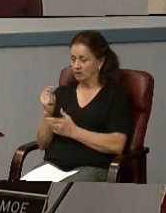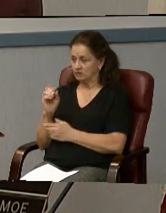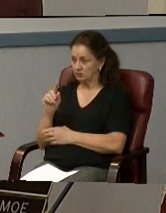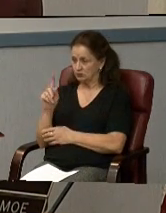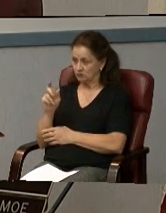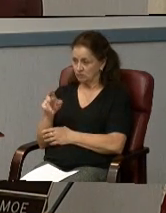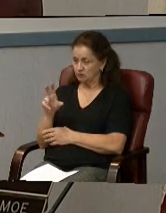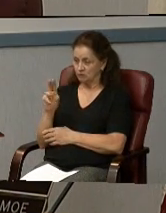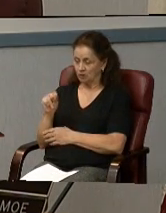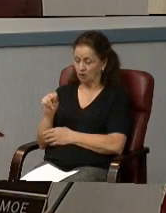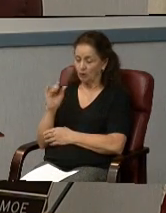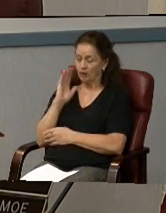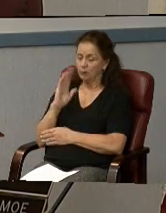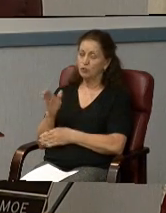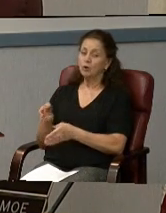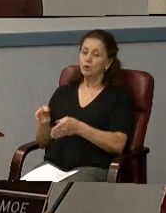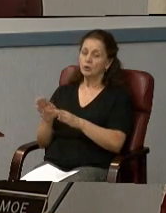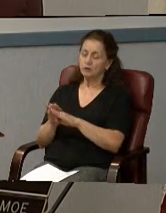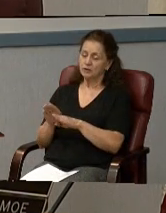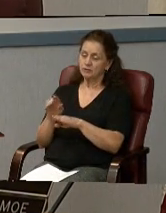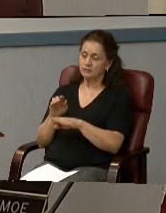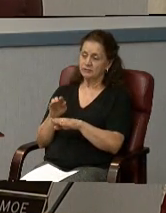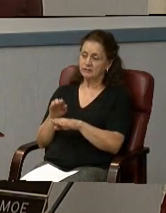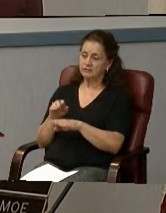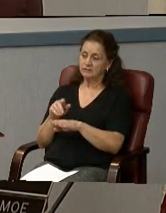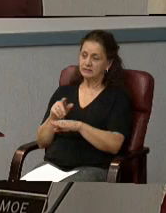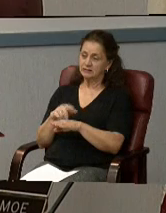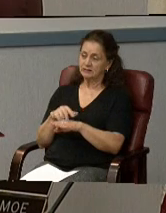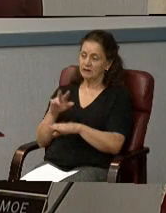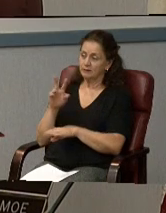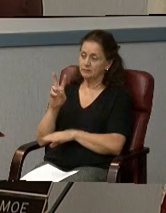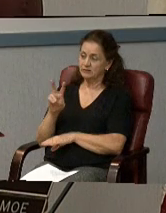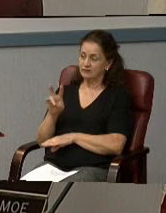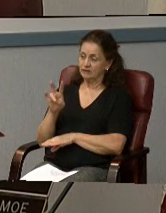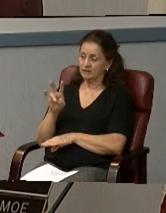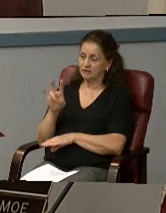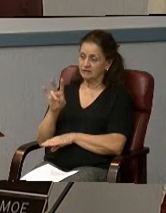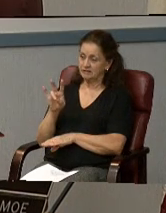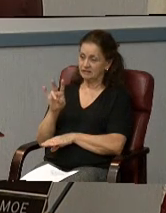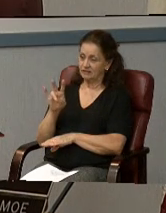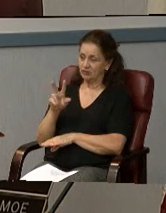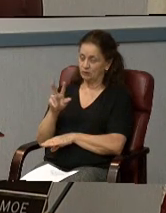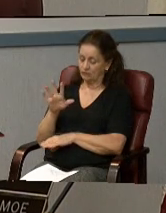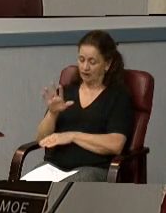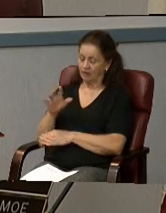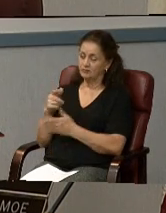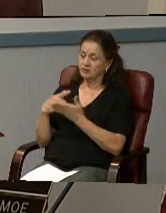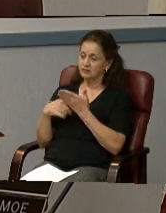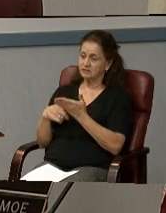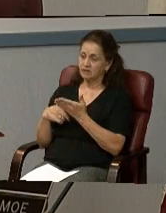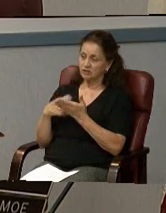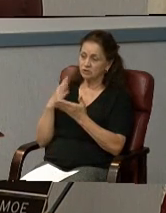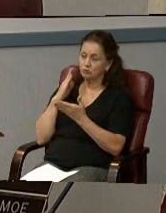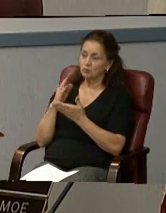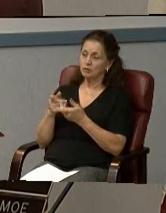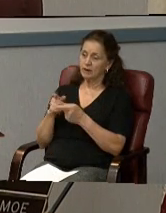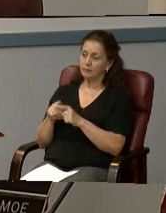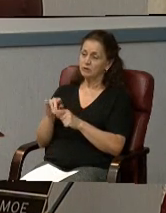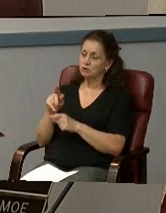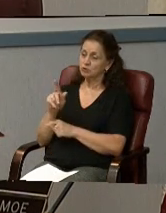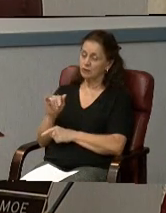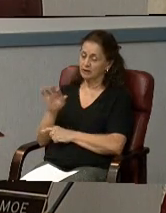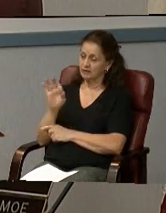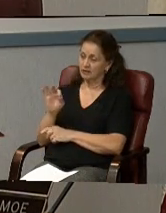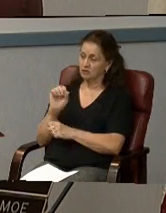Seeing no one, I'll close the public hearing at 7.35. Discussion will be held at the July 9th work